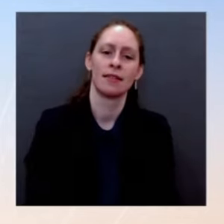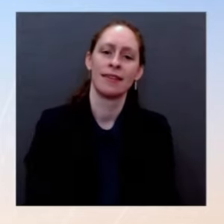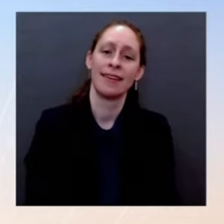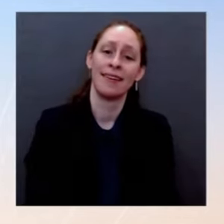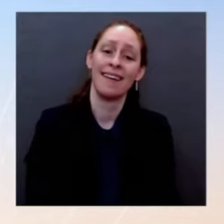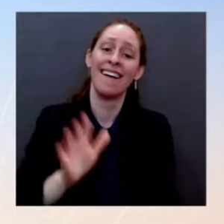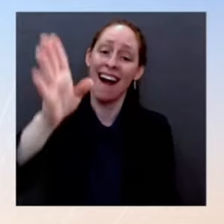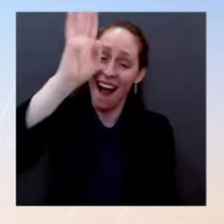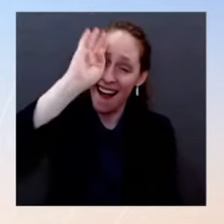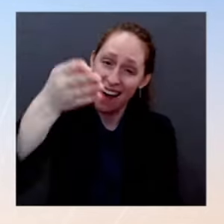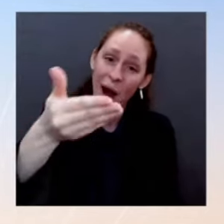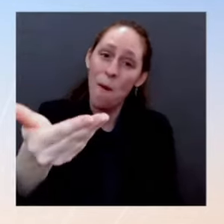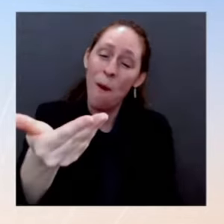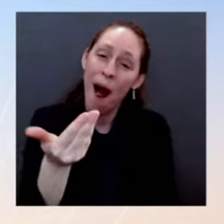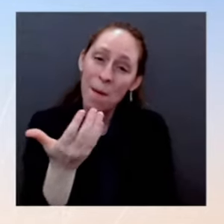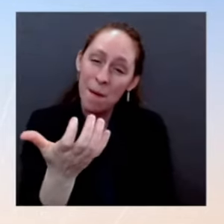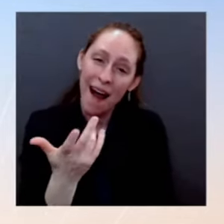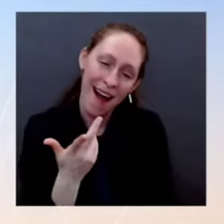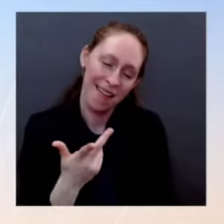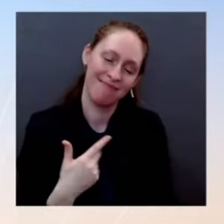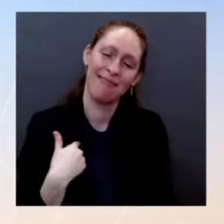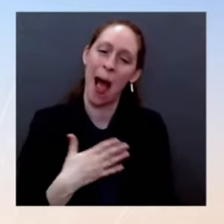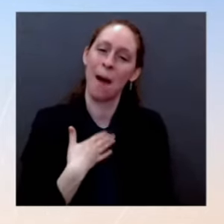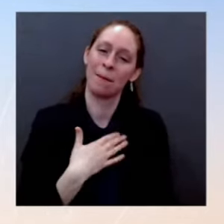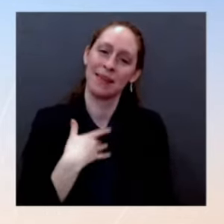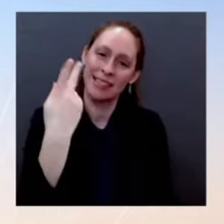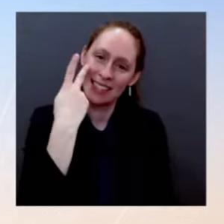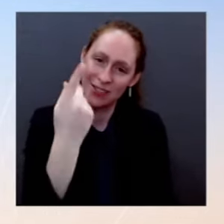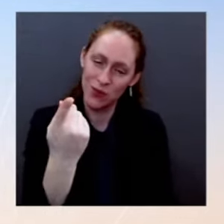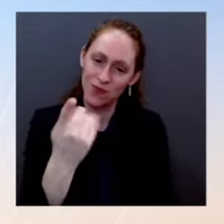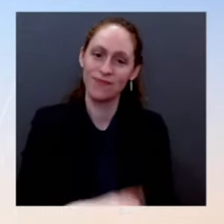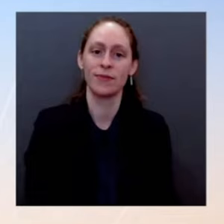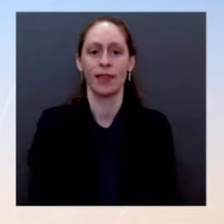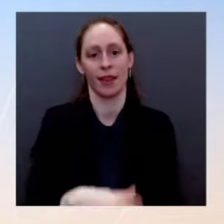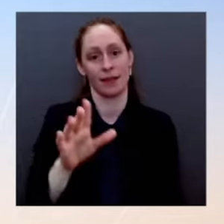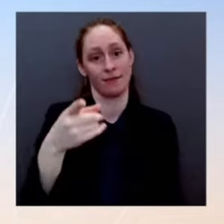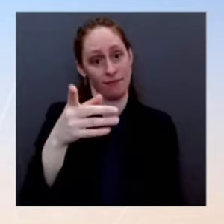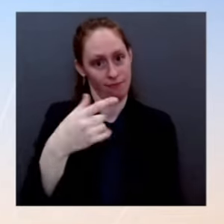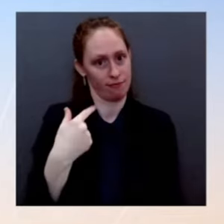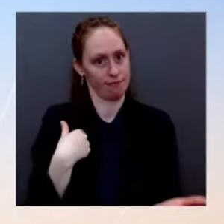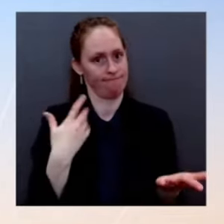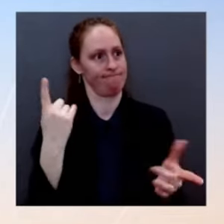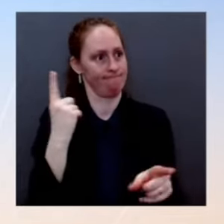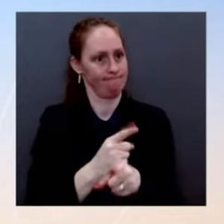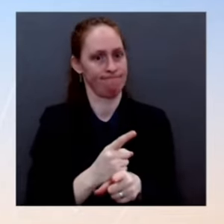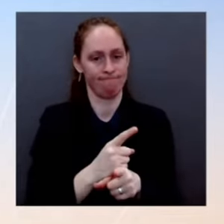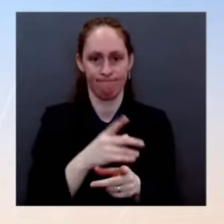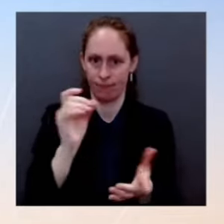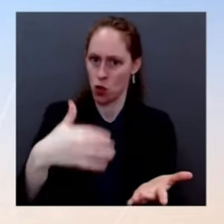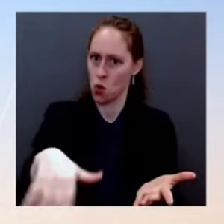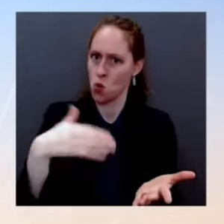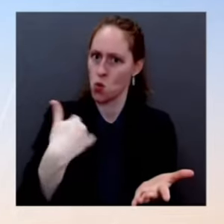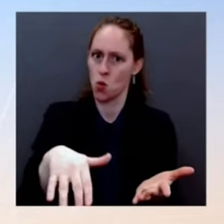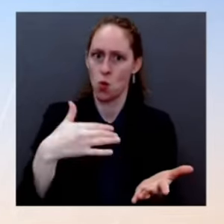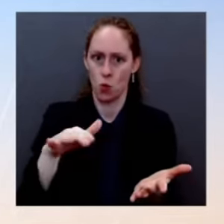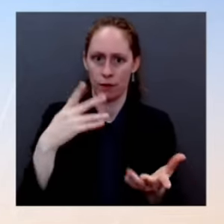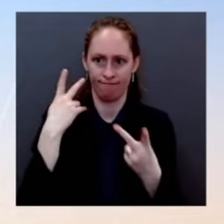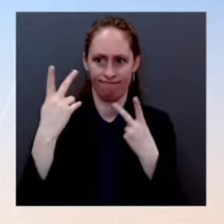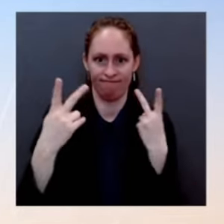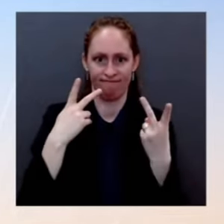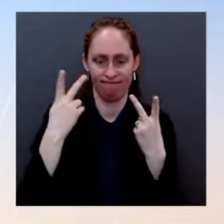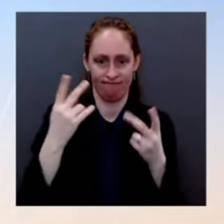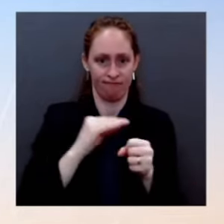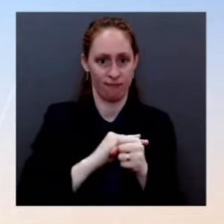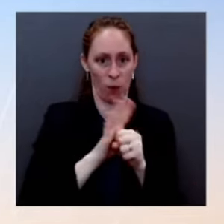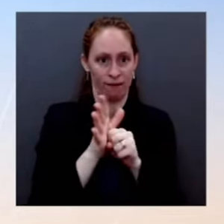unprecedented and other parts of the country as well. There's been an unprecedented demand for tests. So what we have done over the course of the last